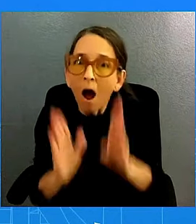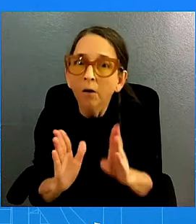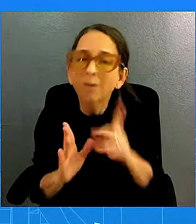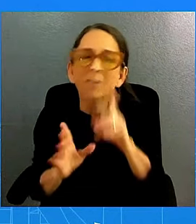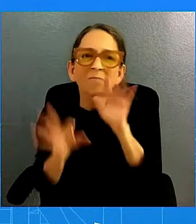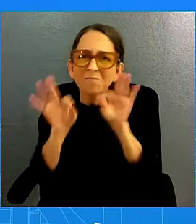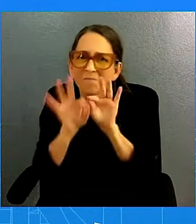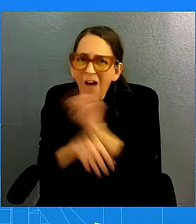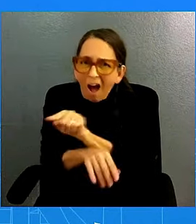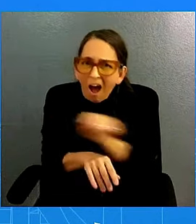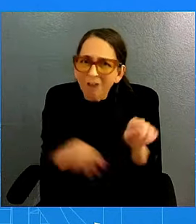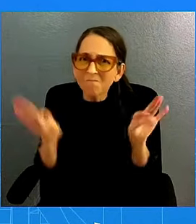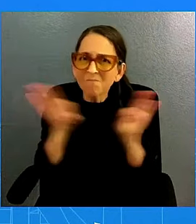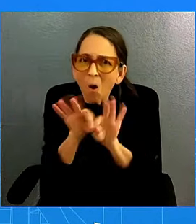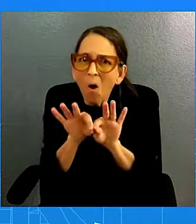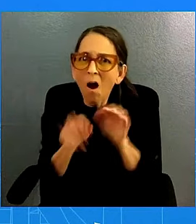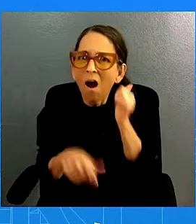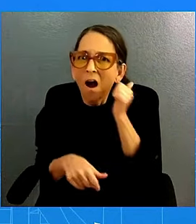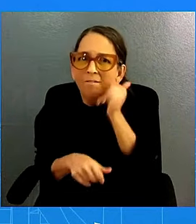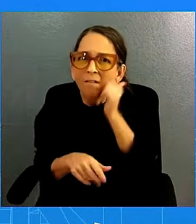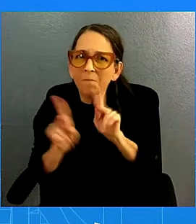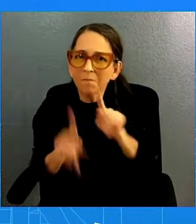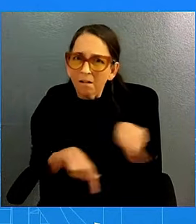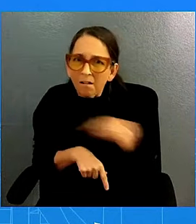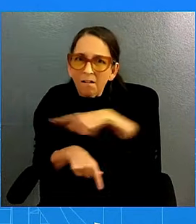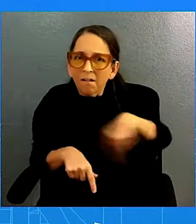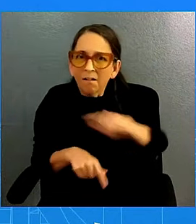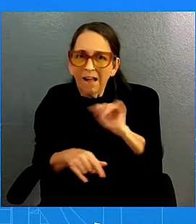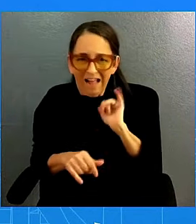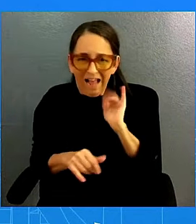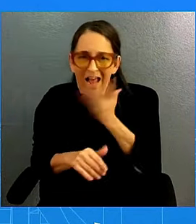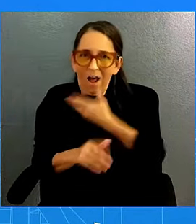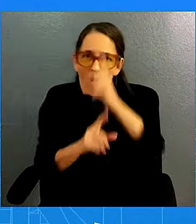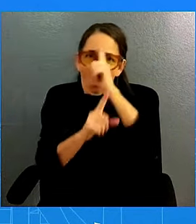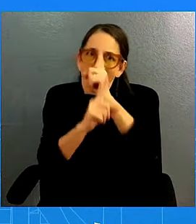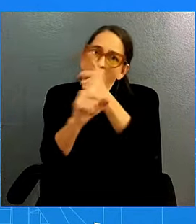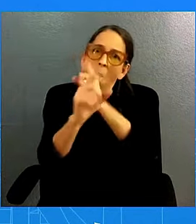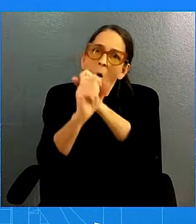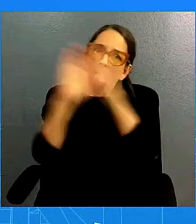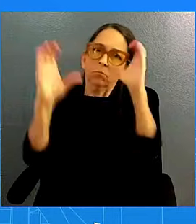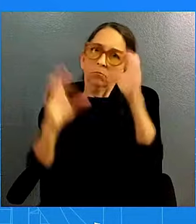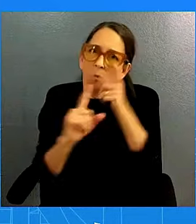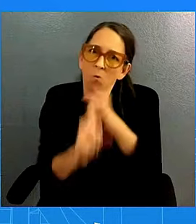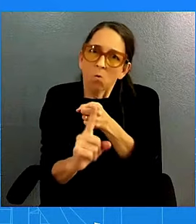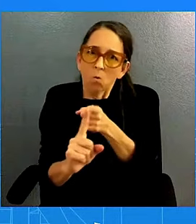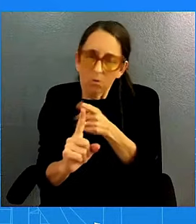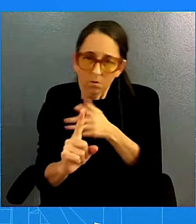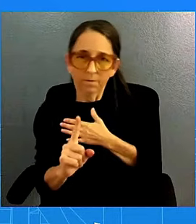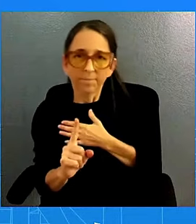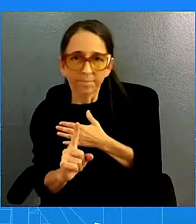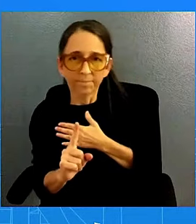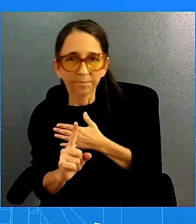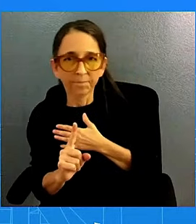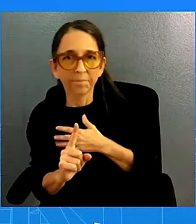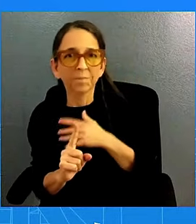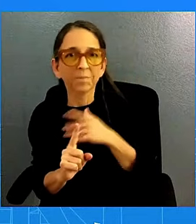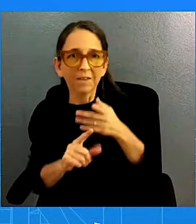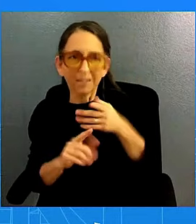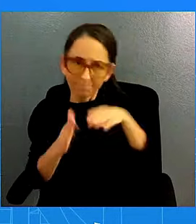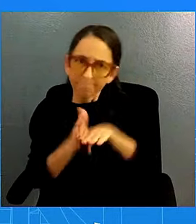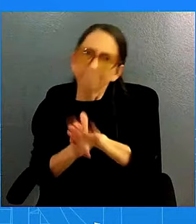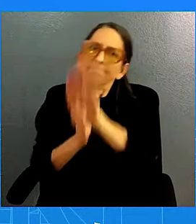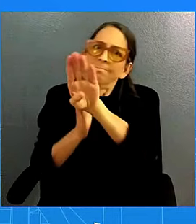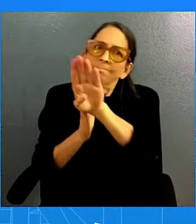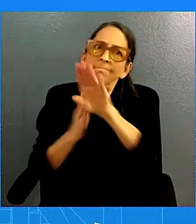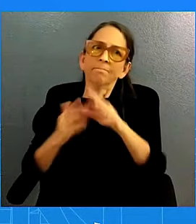And so, that's how we see this. We see this as a moment of progress. A other quick things. The former President is